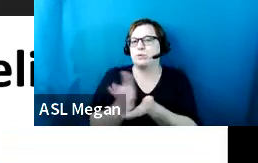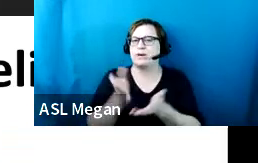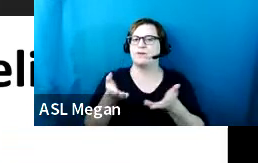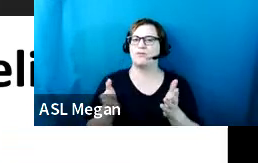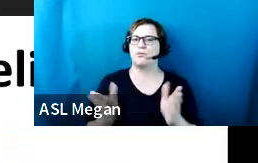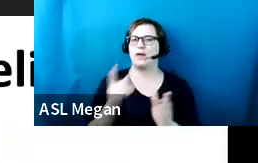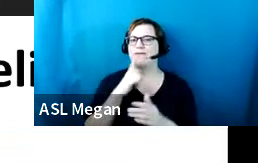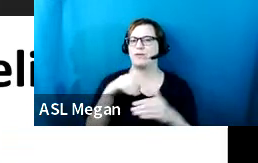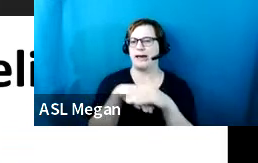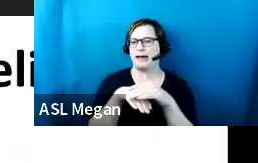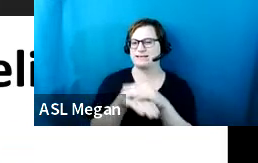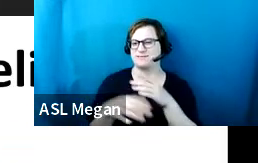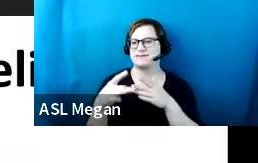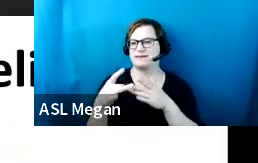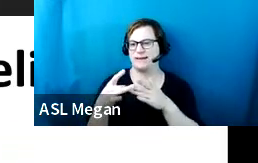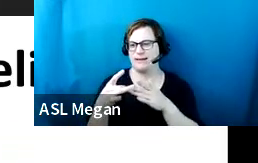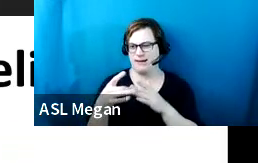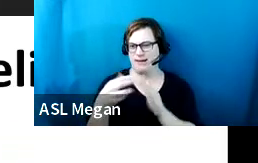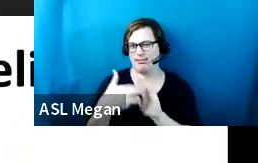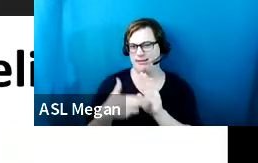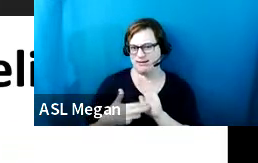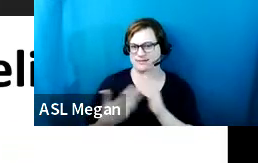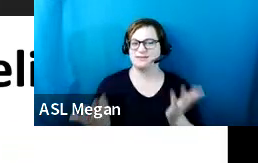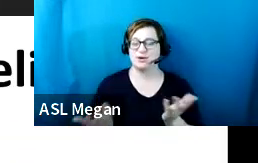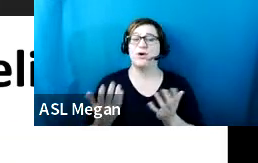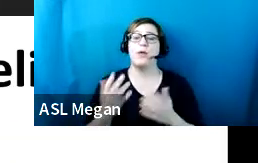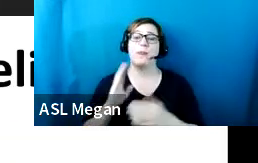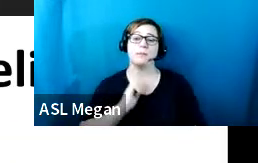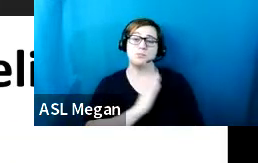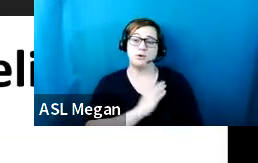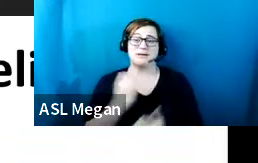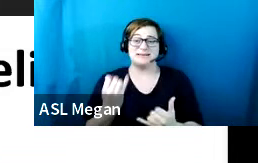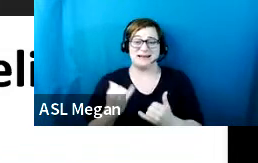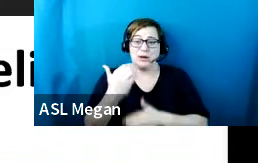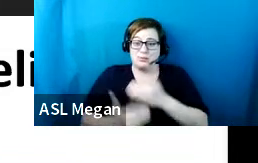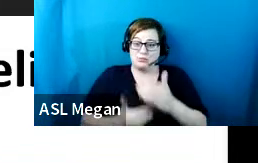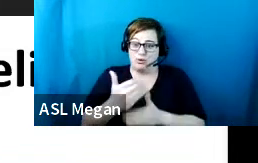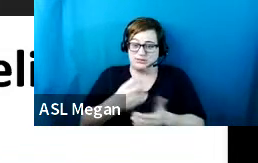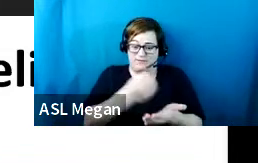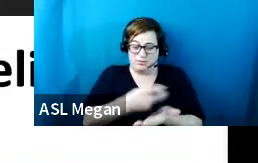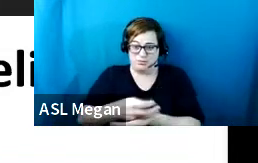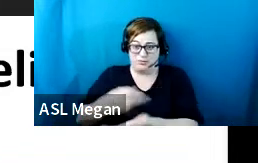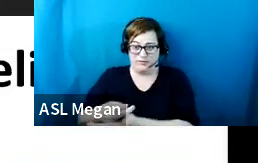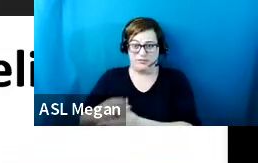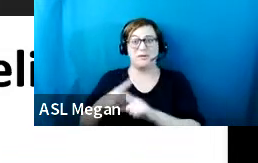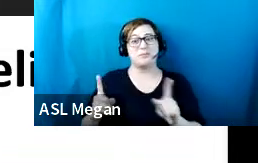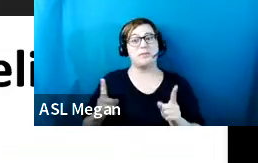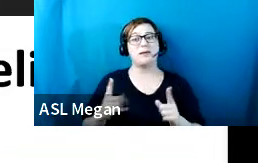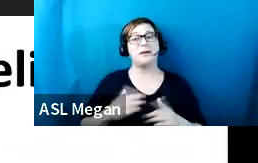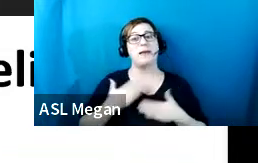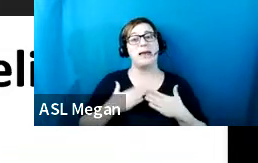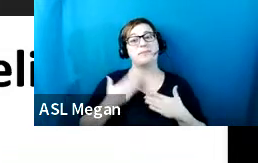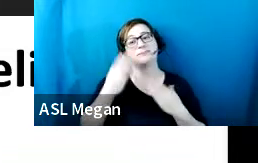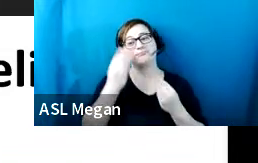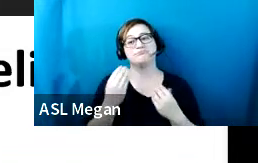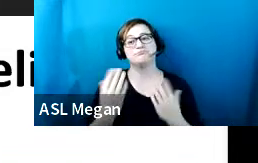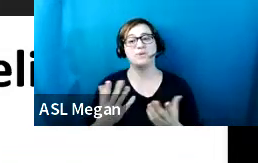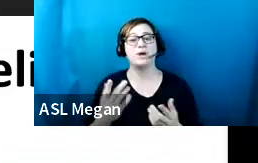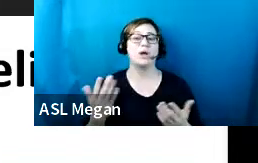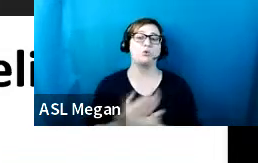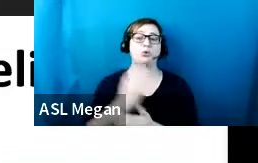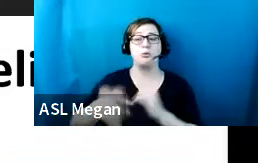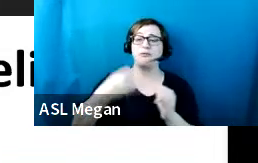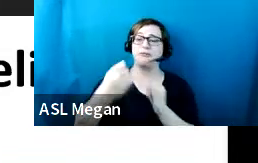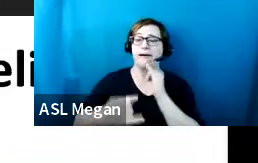in the process of finalizing these guidelines. And then I'm happy to report that a new final rule will be completed soon. So